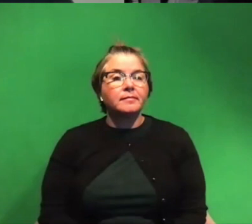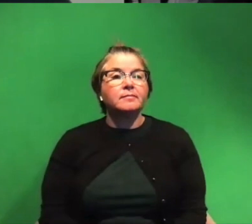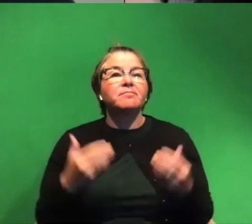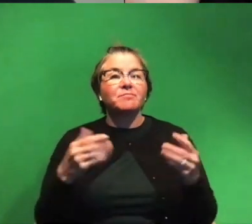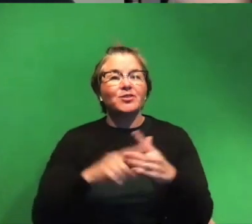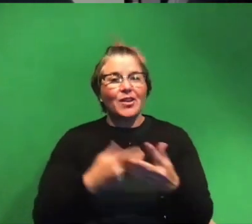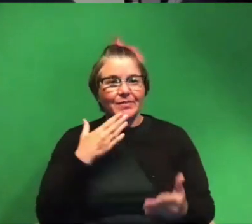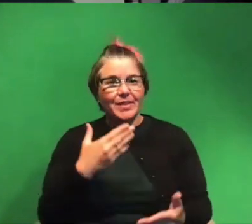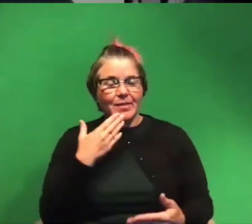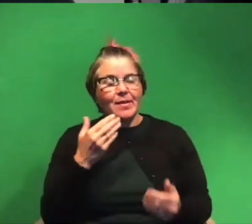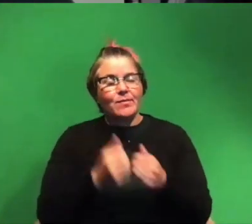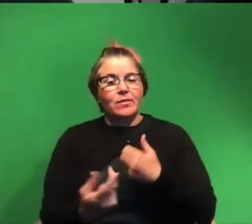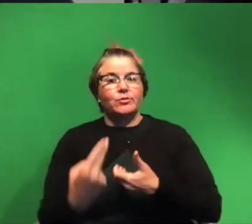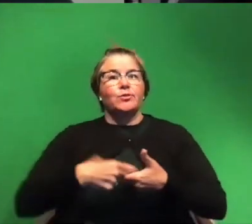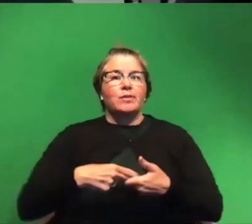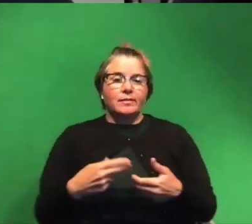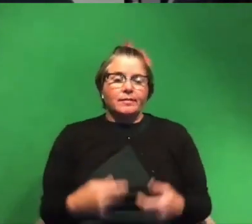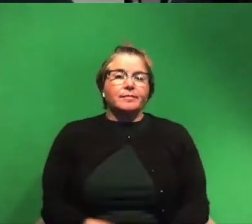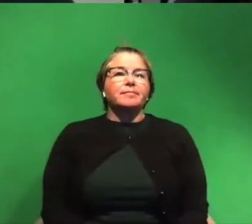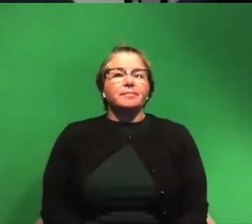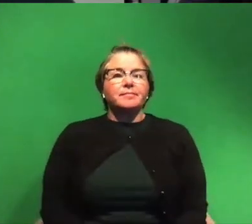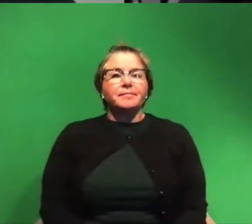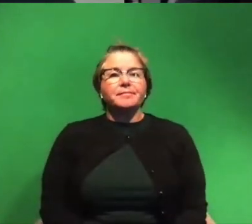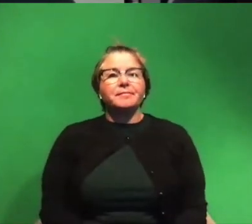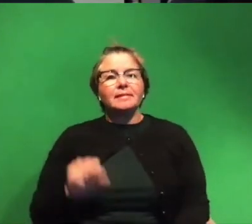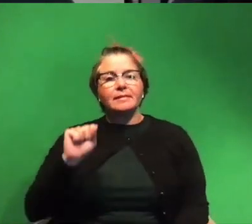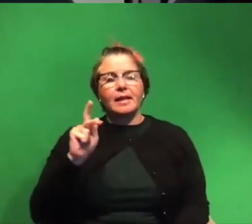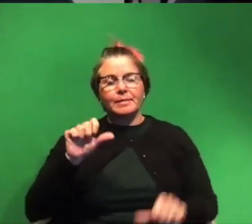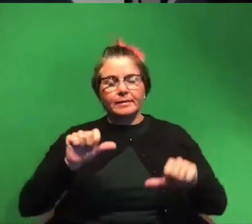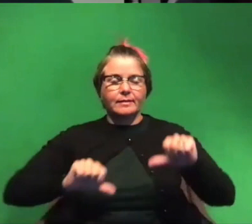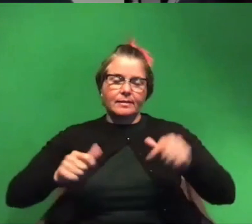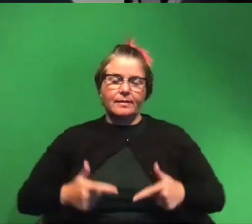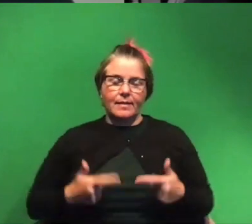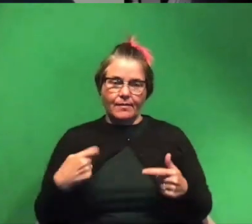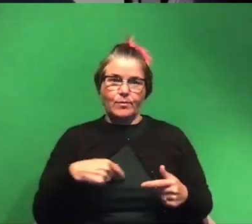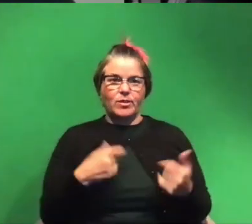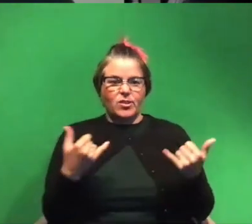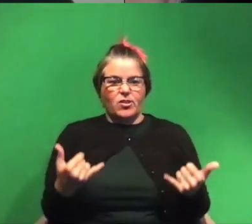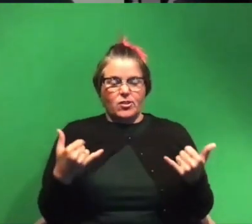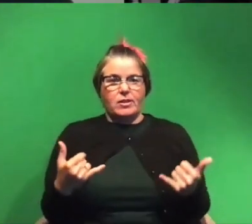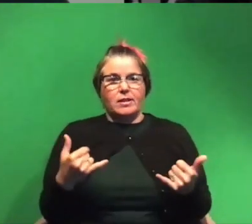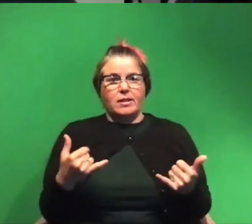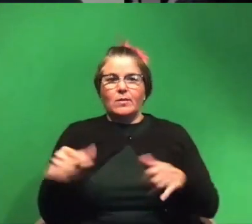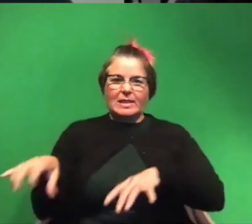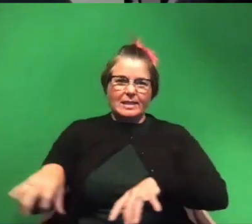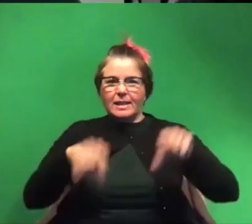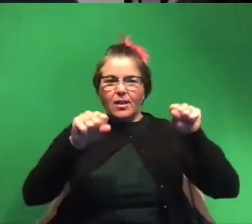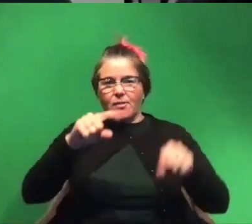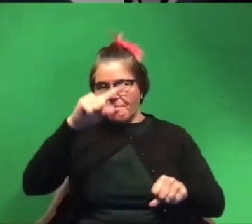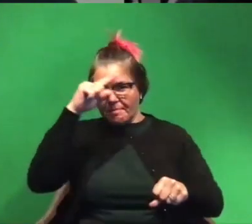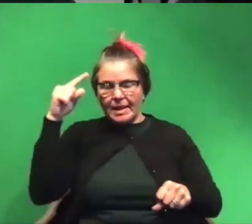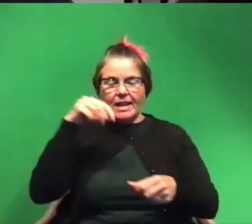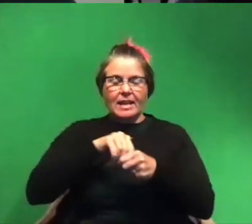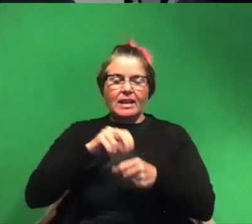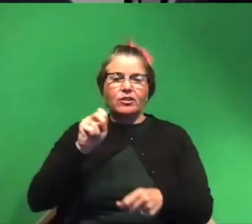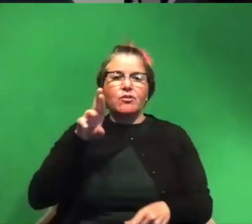thank you everyone for joining us uh today at skype a scientist live we are currently in a takeover by black and neuro which